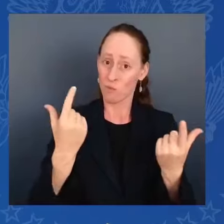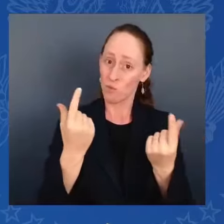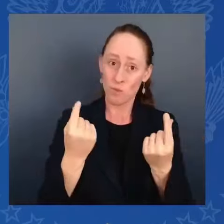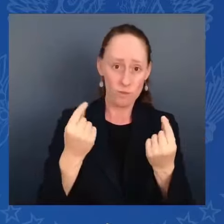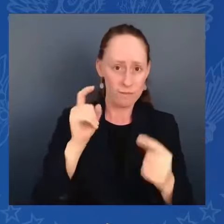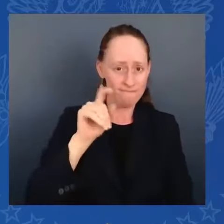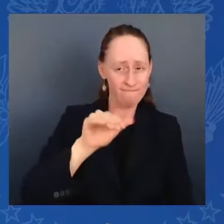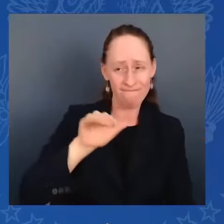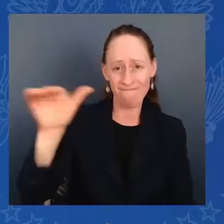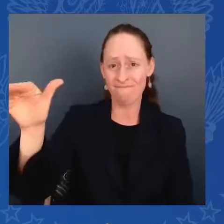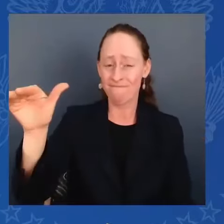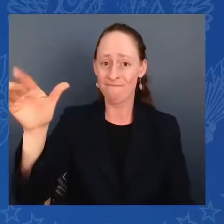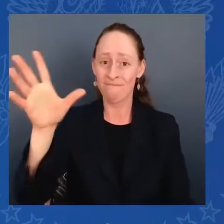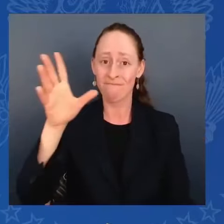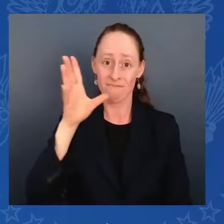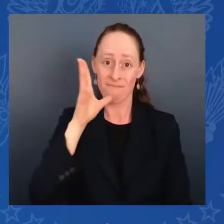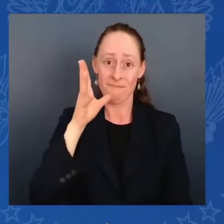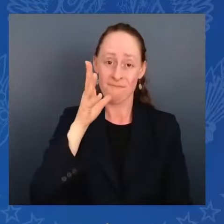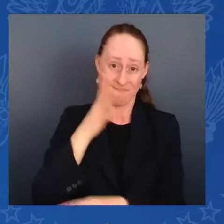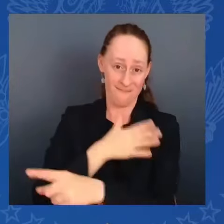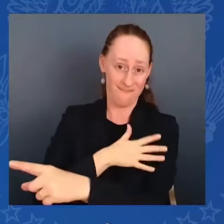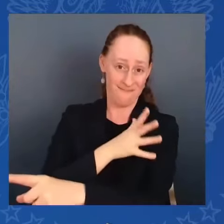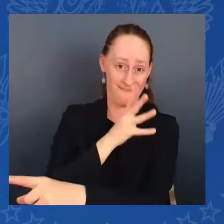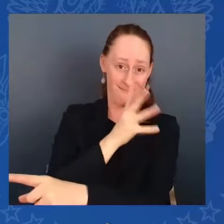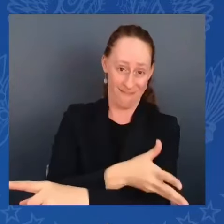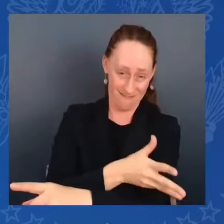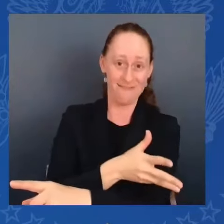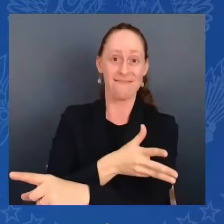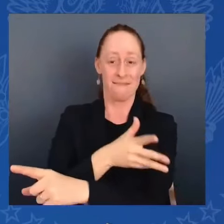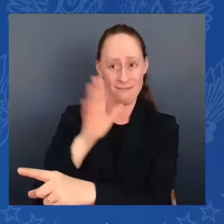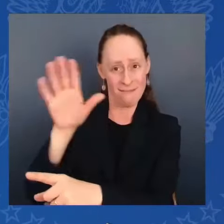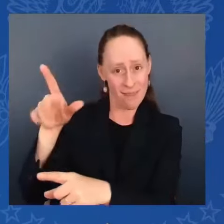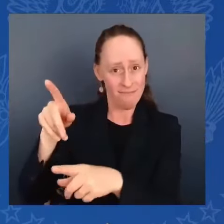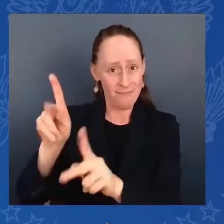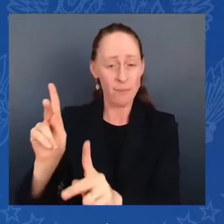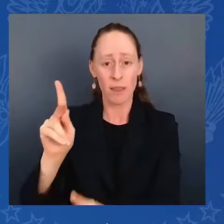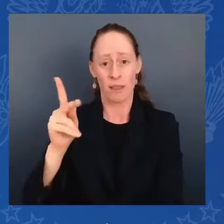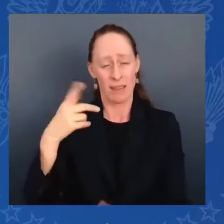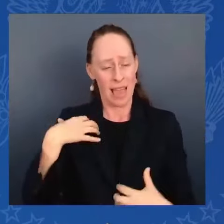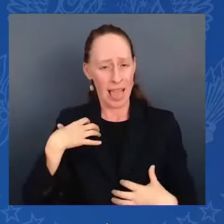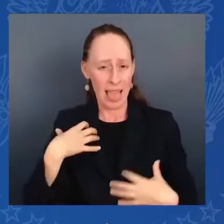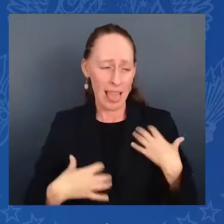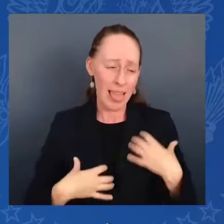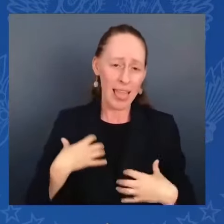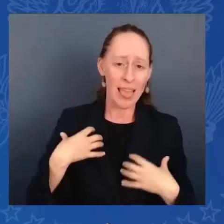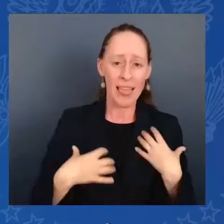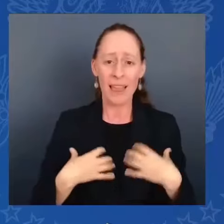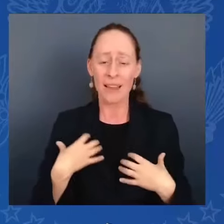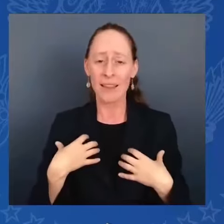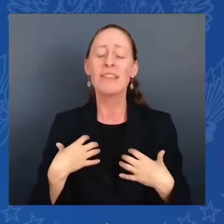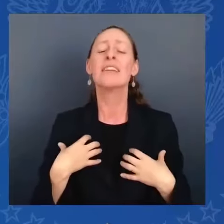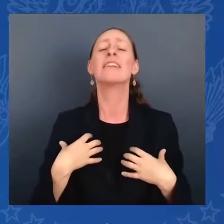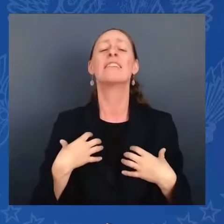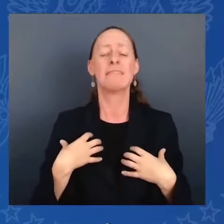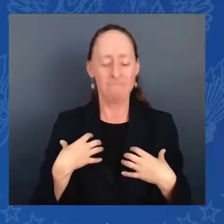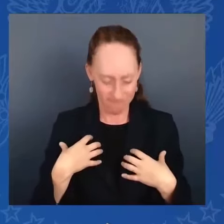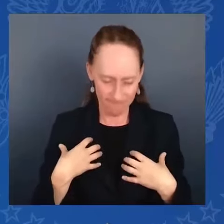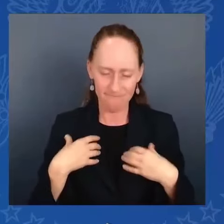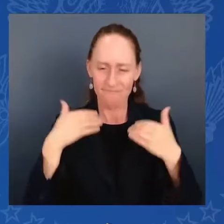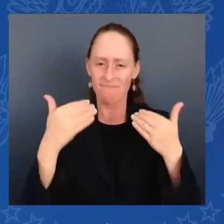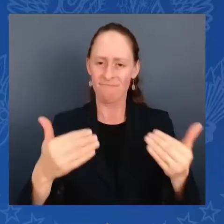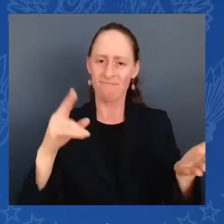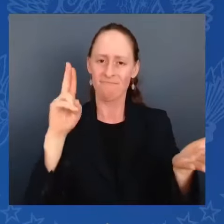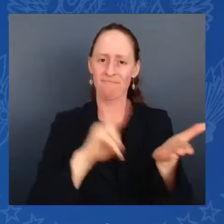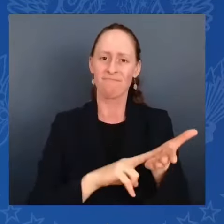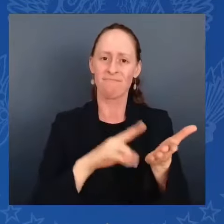but ultimately she signed the papers. It was a hard choice, but one they made because they loved each other and our country.